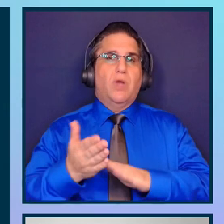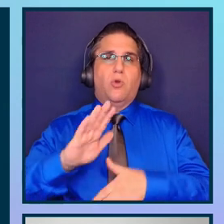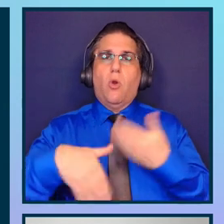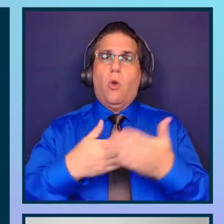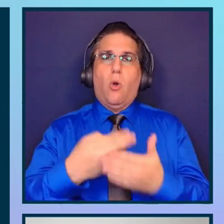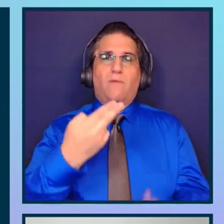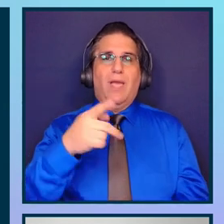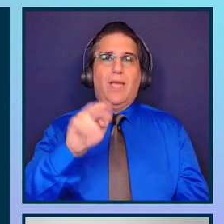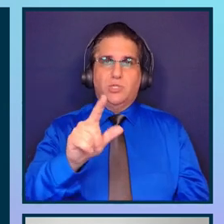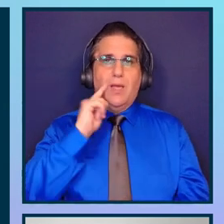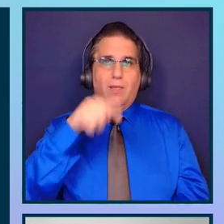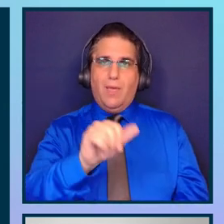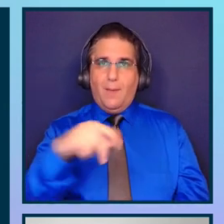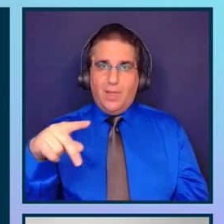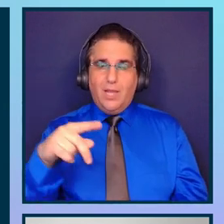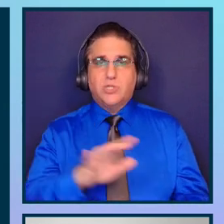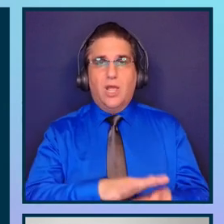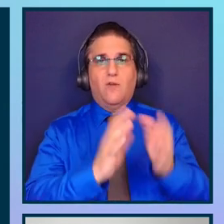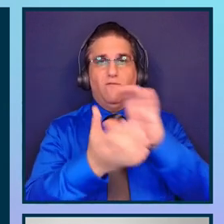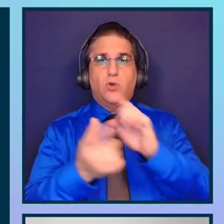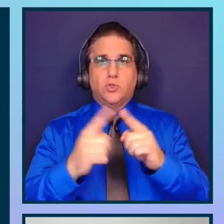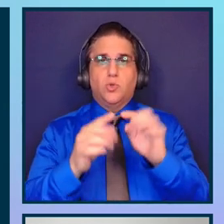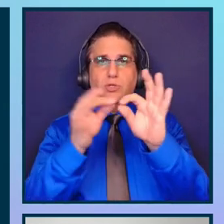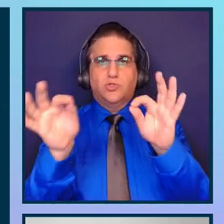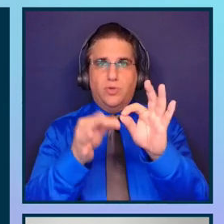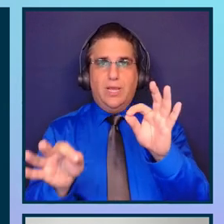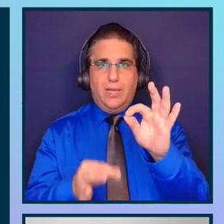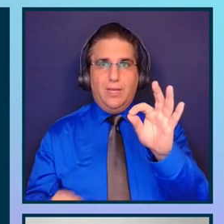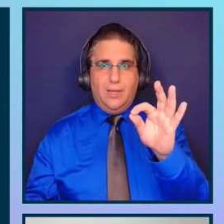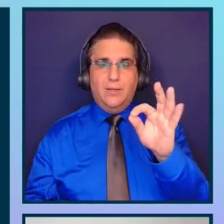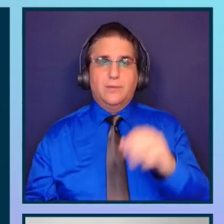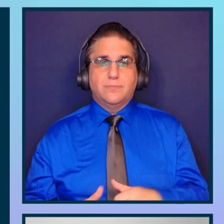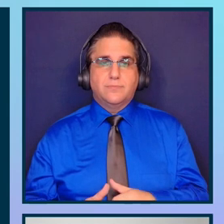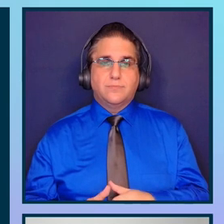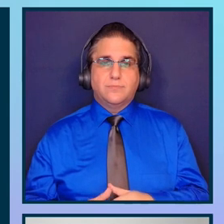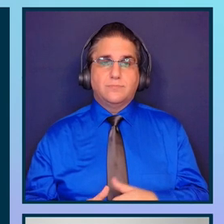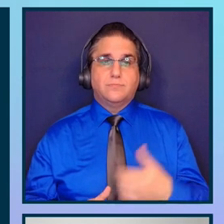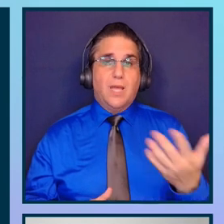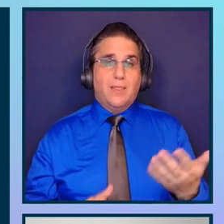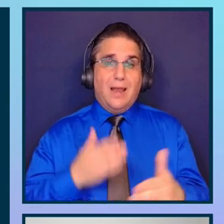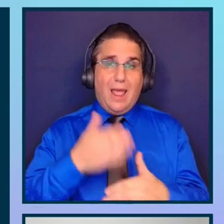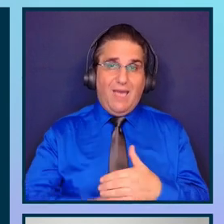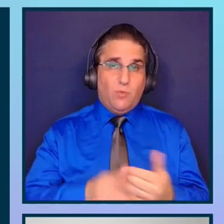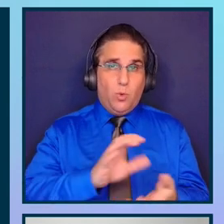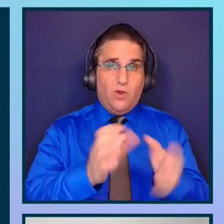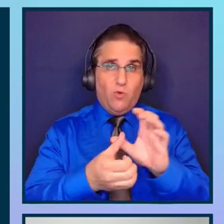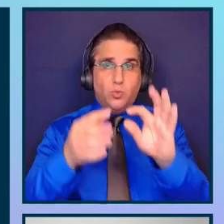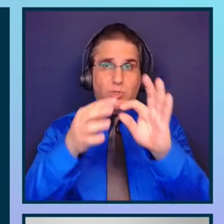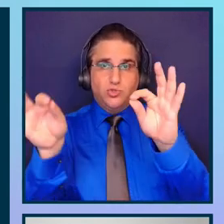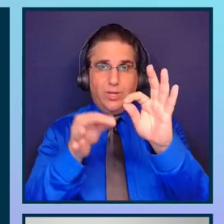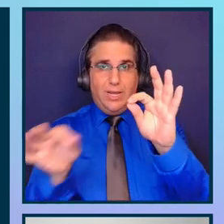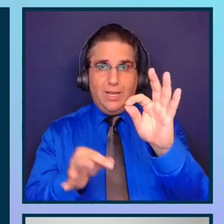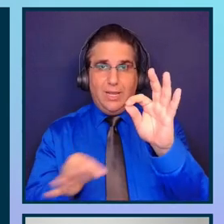the application and convert it to a string. And after converting it to this to string,